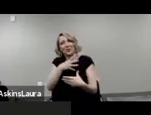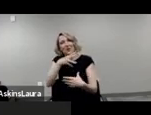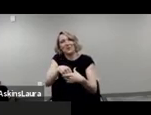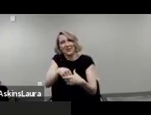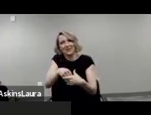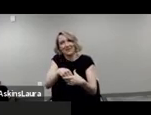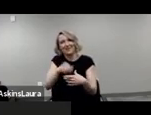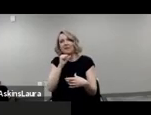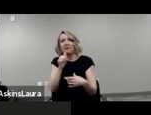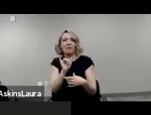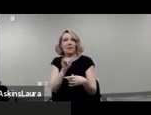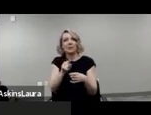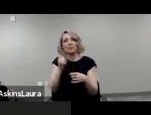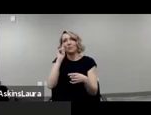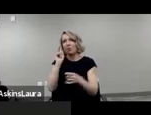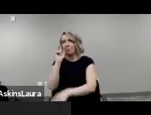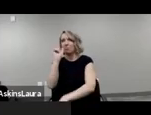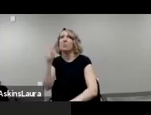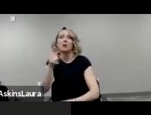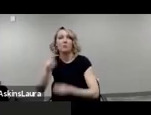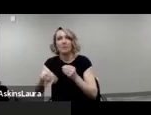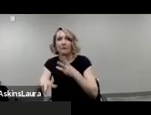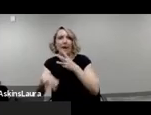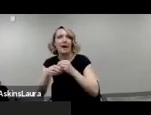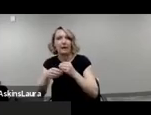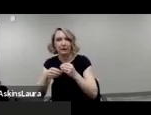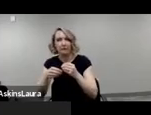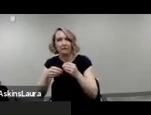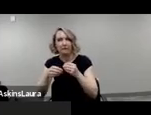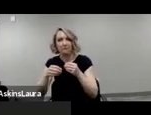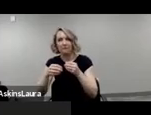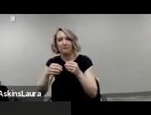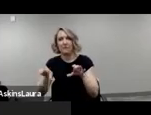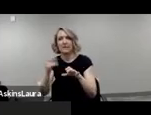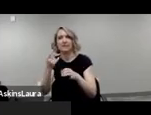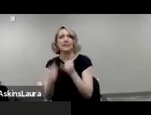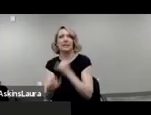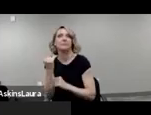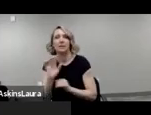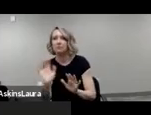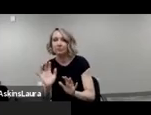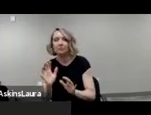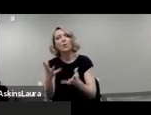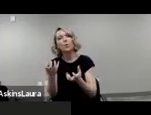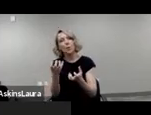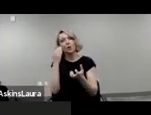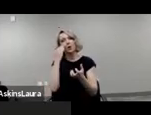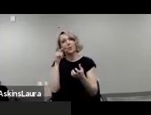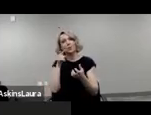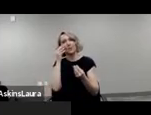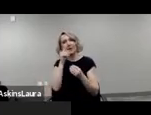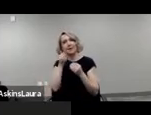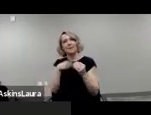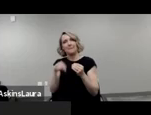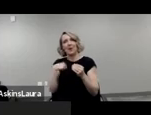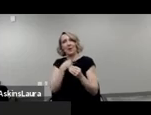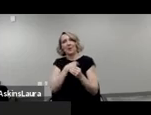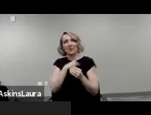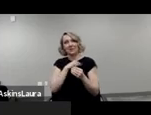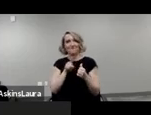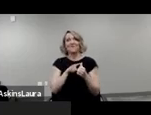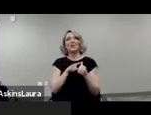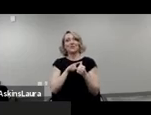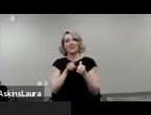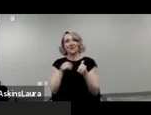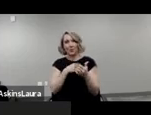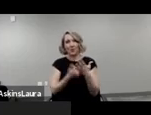afterthought. We've heard a lot of panelists speak about specific populations of our community today, but I